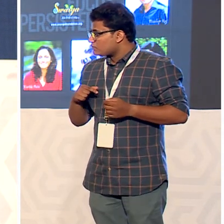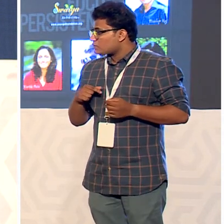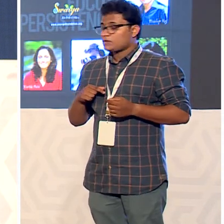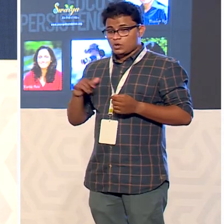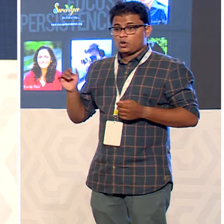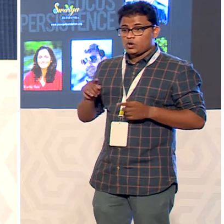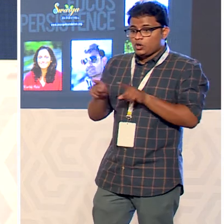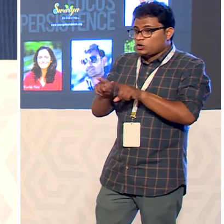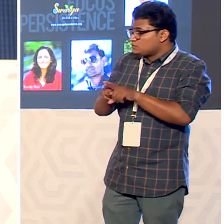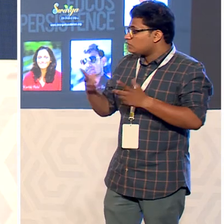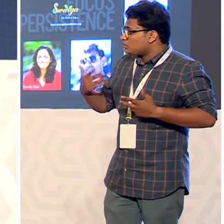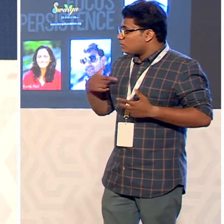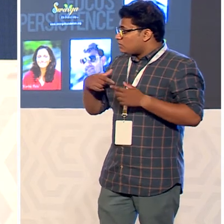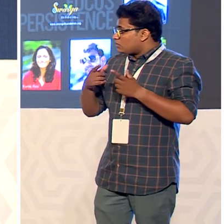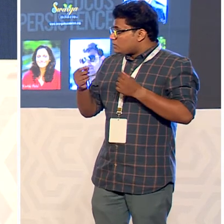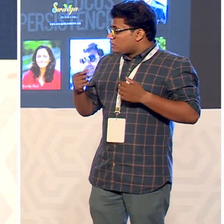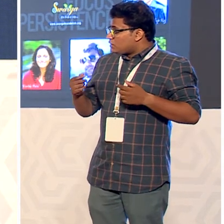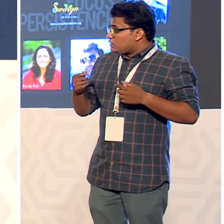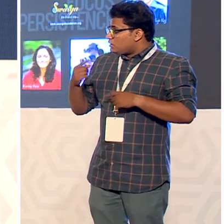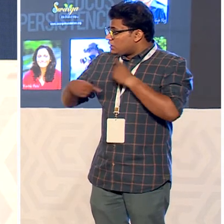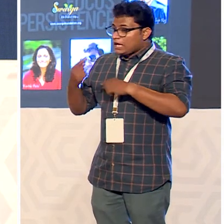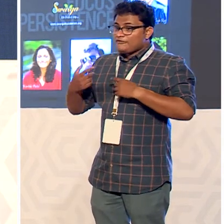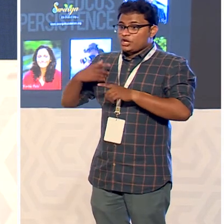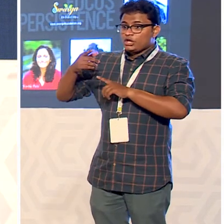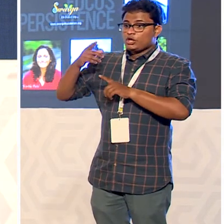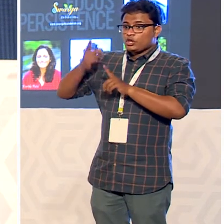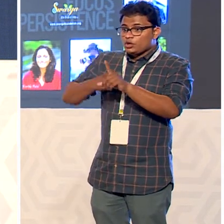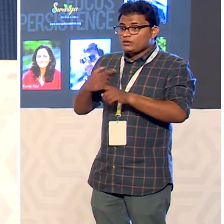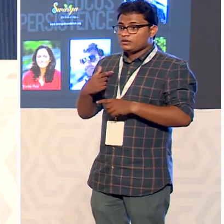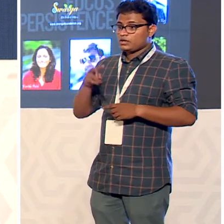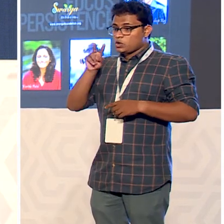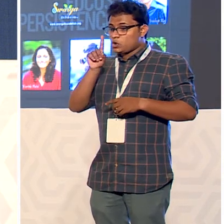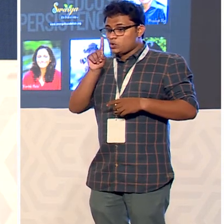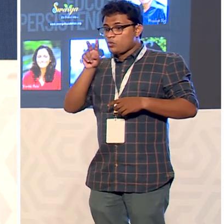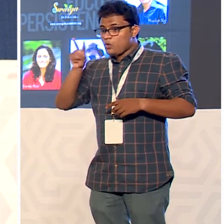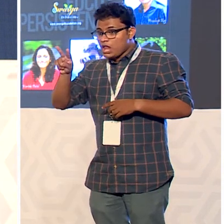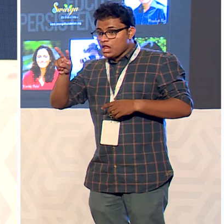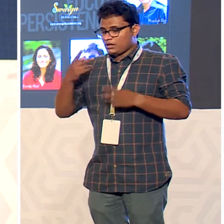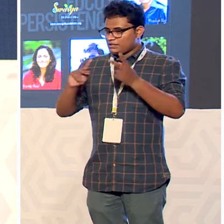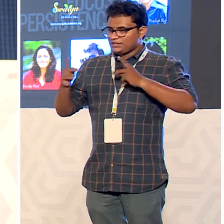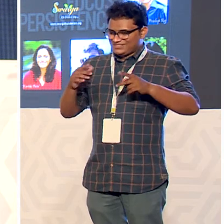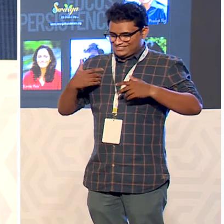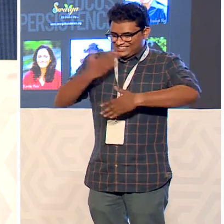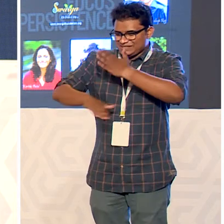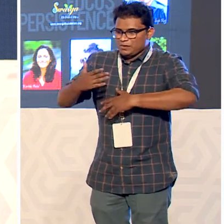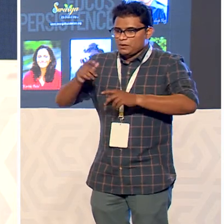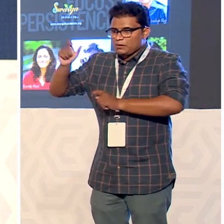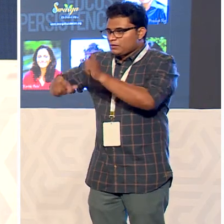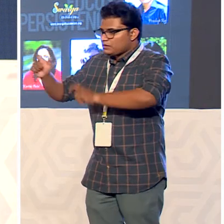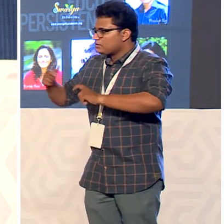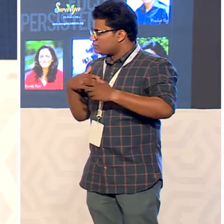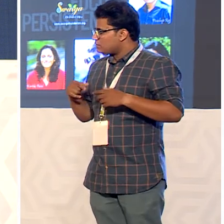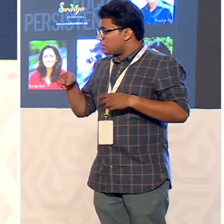special calendar series that we do every year features 12 differently abled achievers from across india the theme for